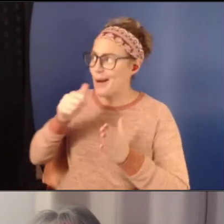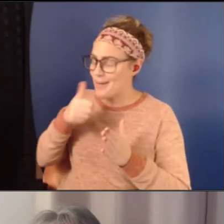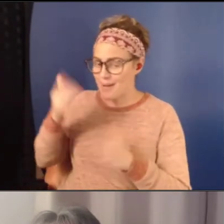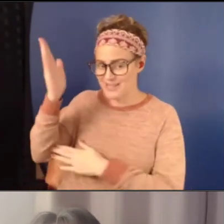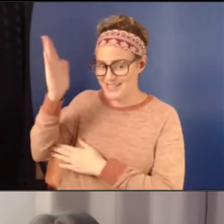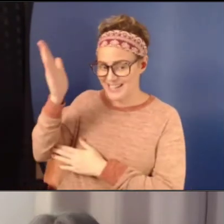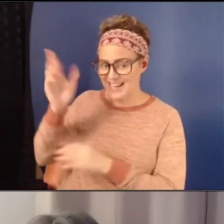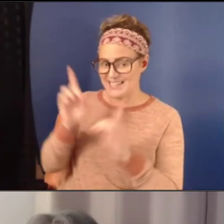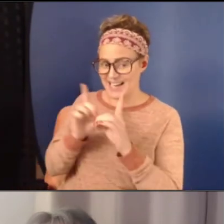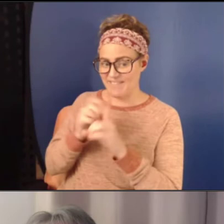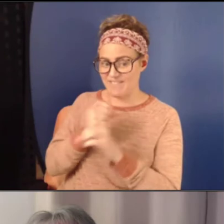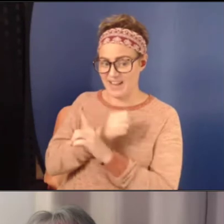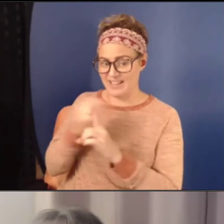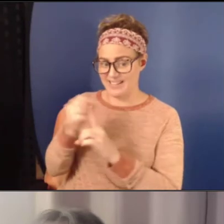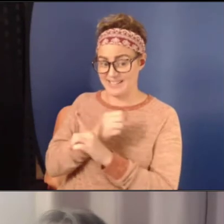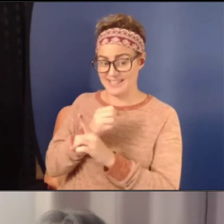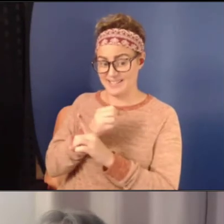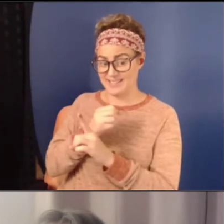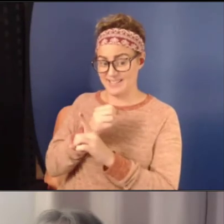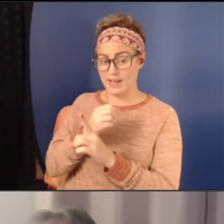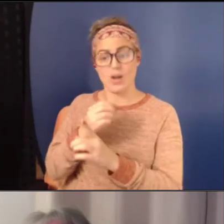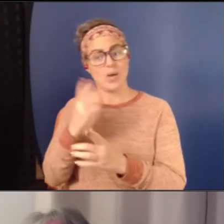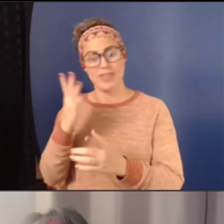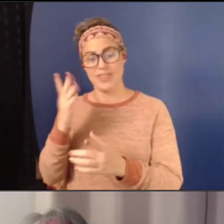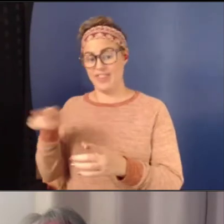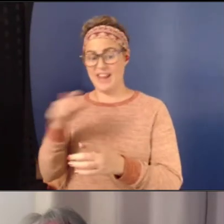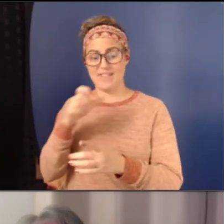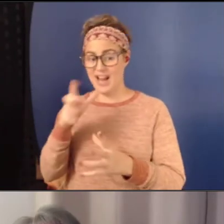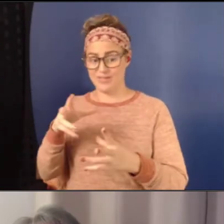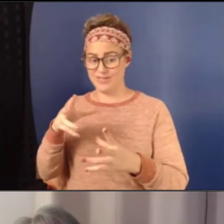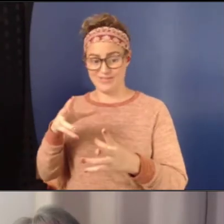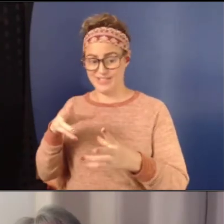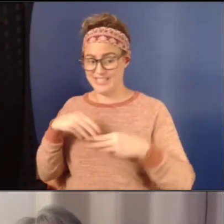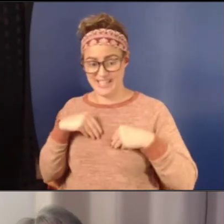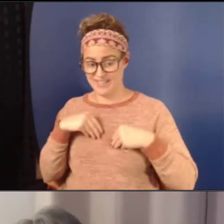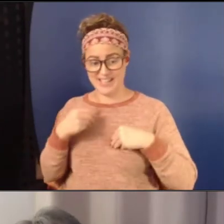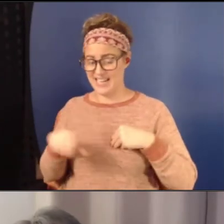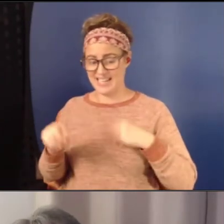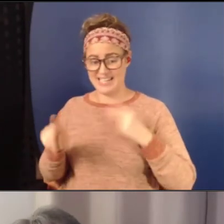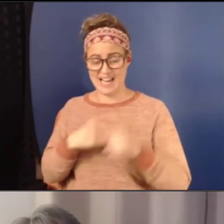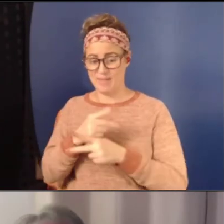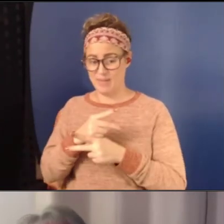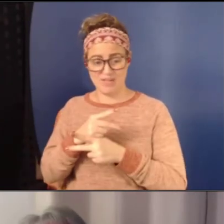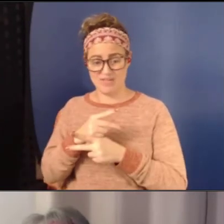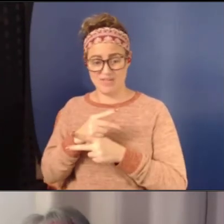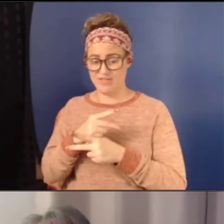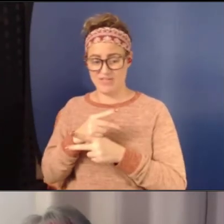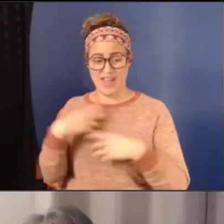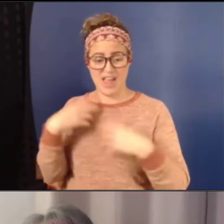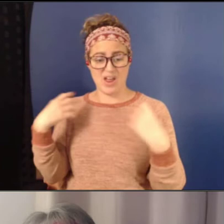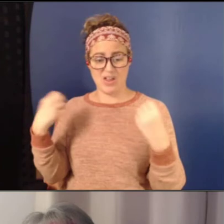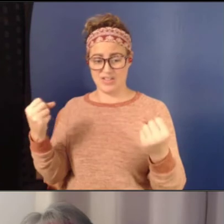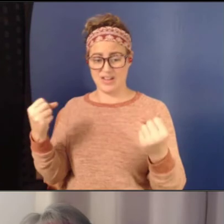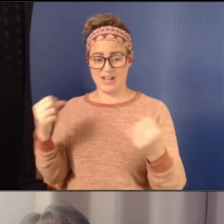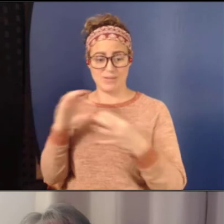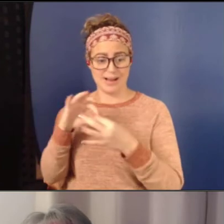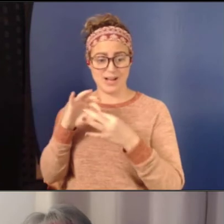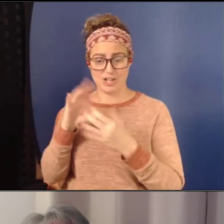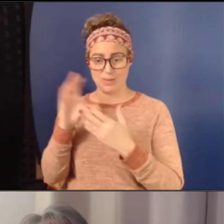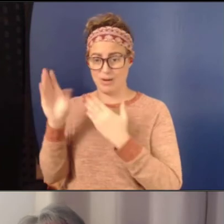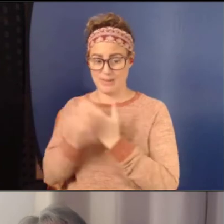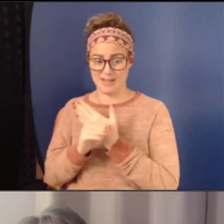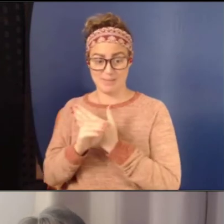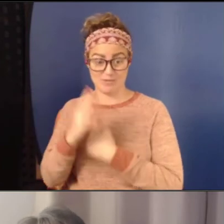class because they haven't received, you know, remember I'm in North Carolina, so they haven't received any kind of healthy relationship curriculum. Um, and